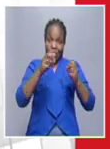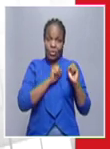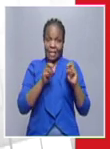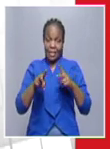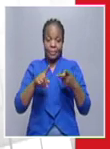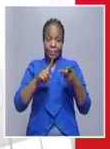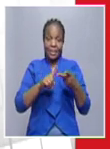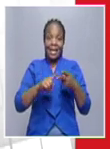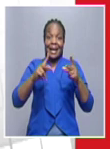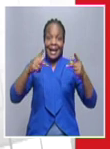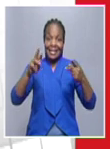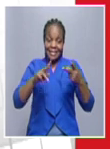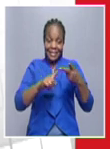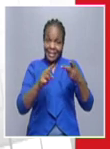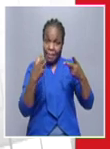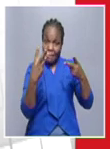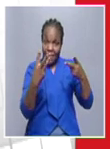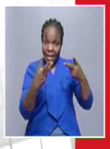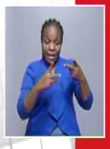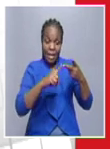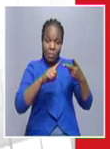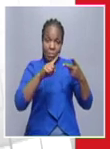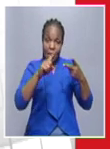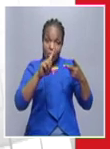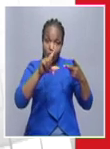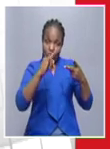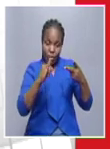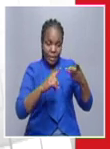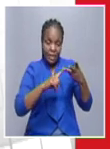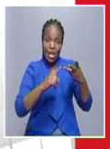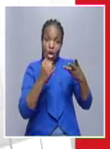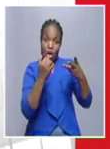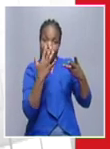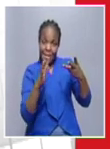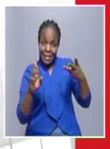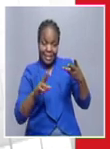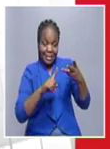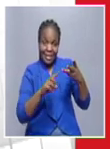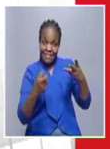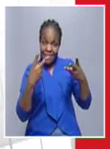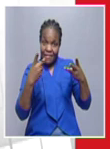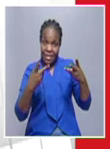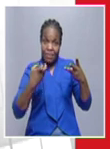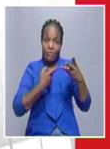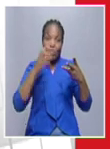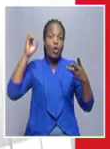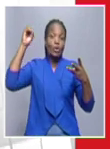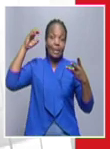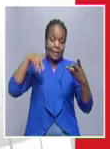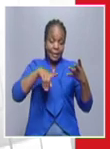caras region three cases at luderet oceana region two cases two oshakati